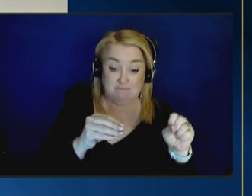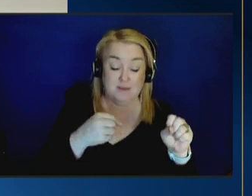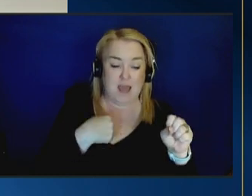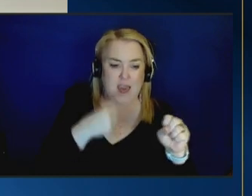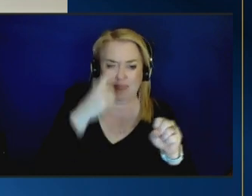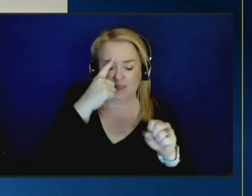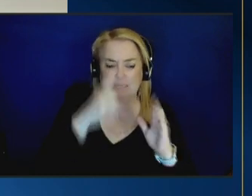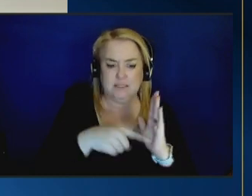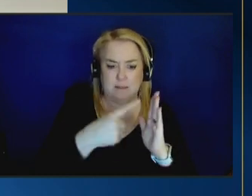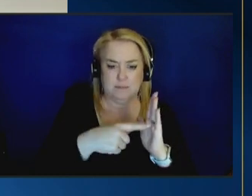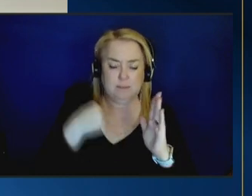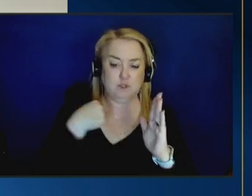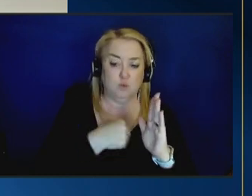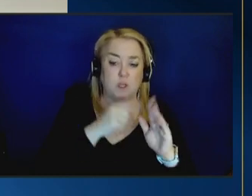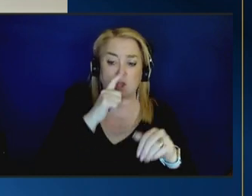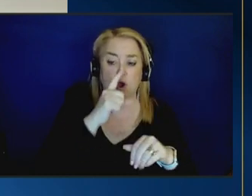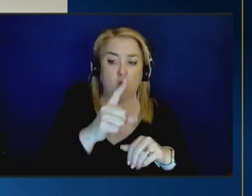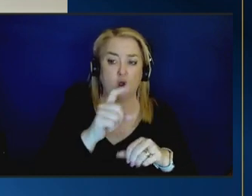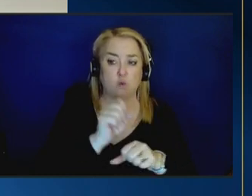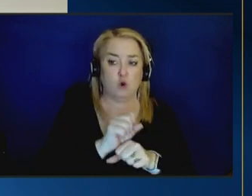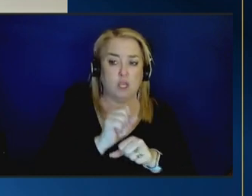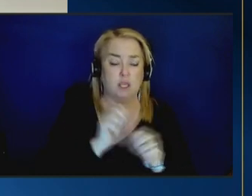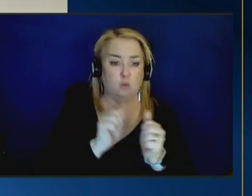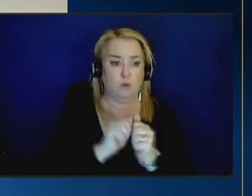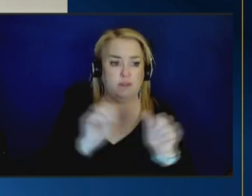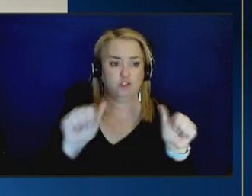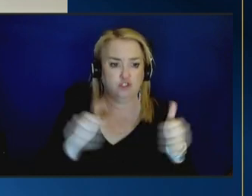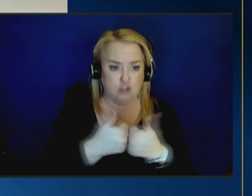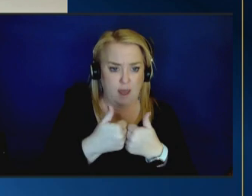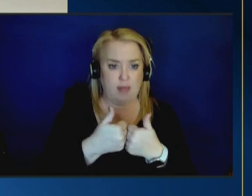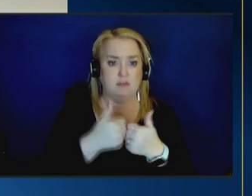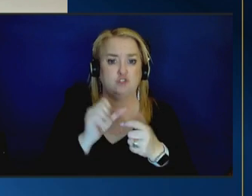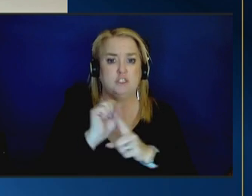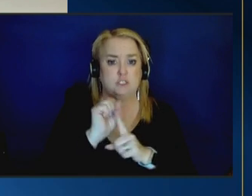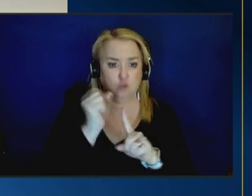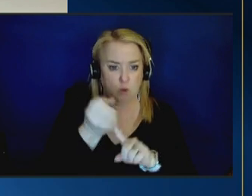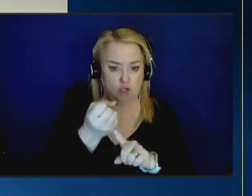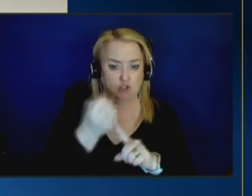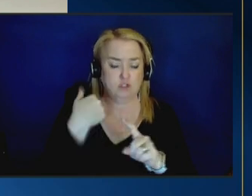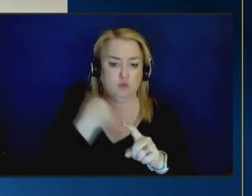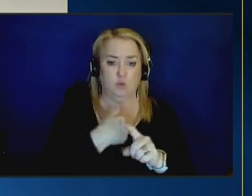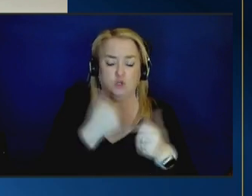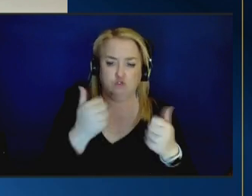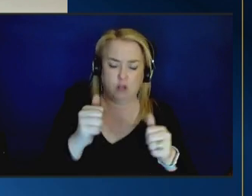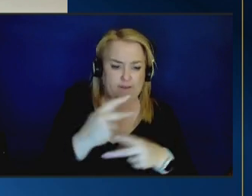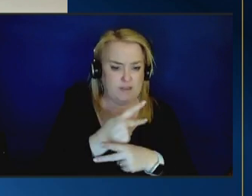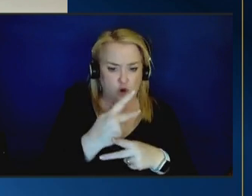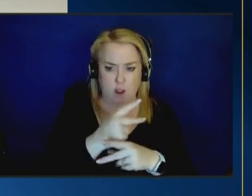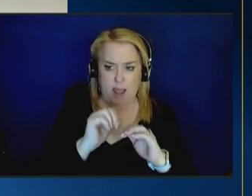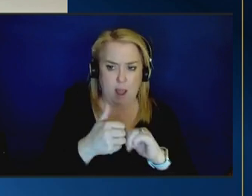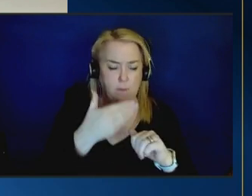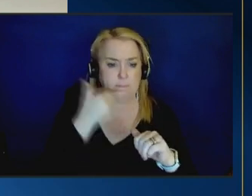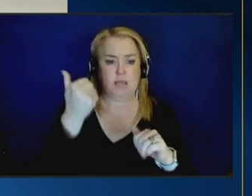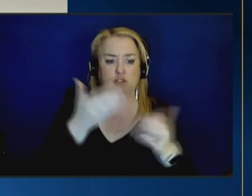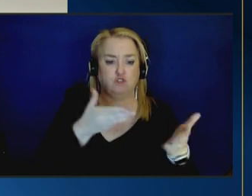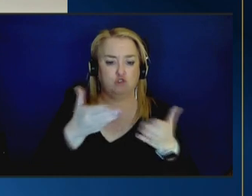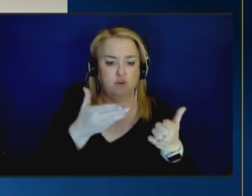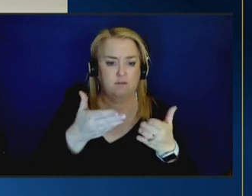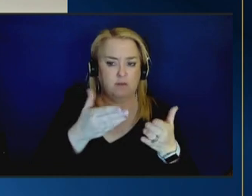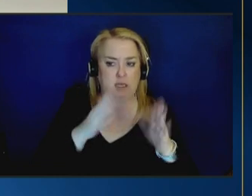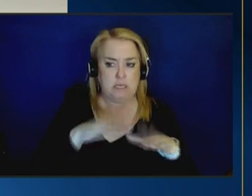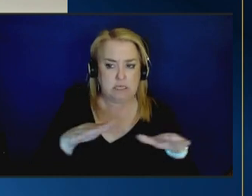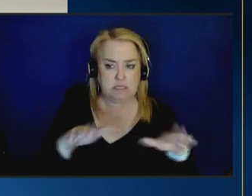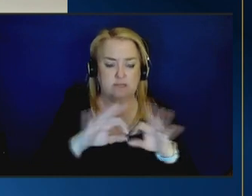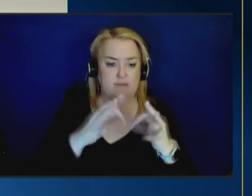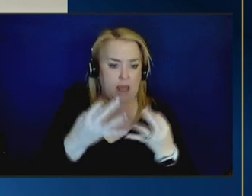working on really uh challenging situations when we're uh trying to figure out how best to serve kids and families to wrap them